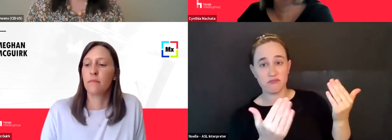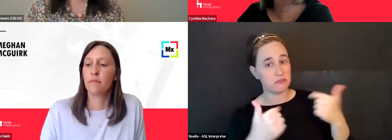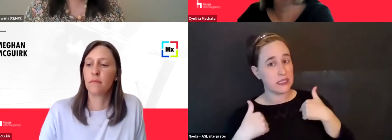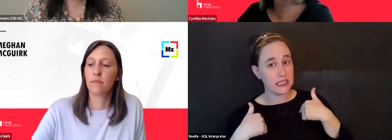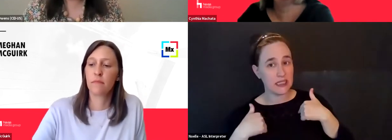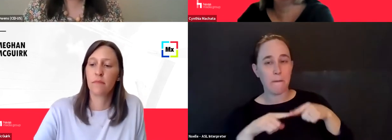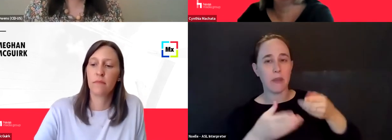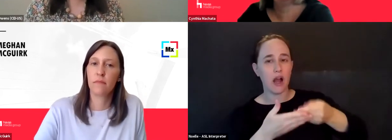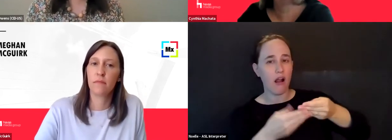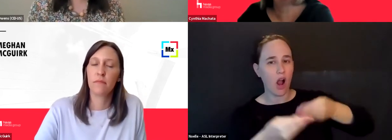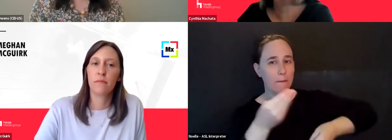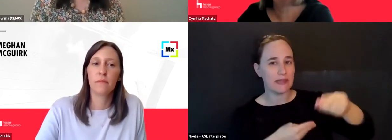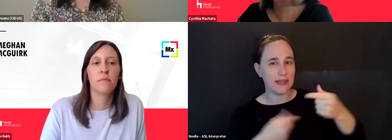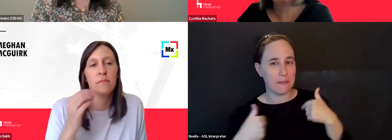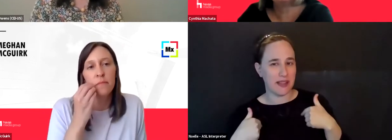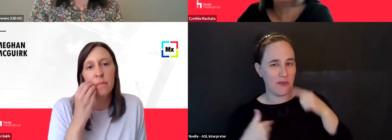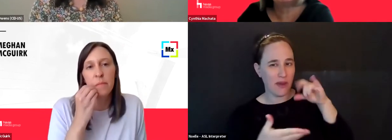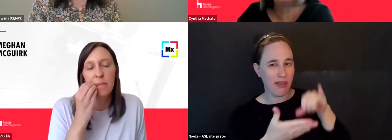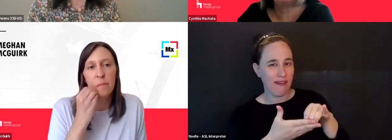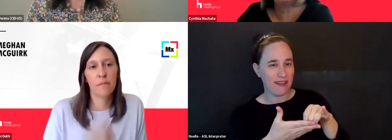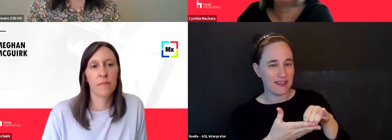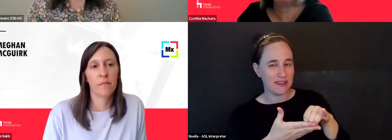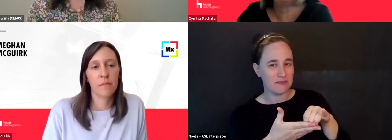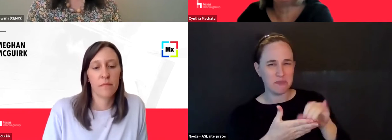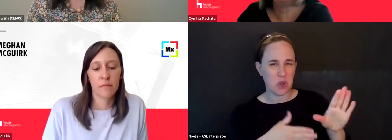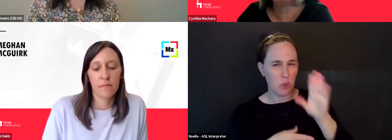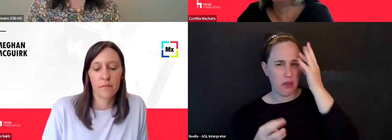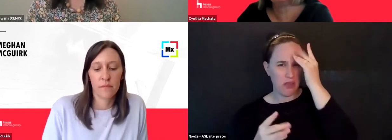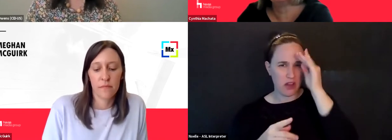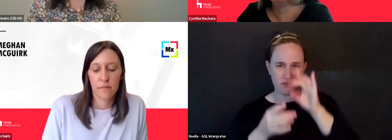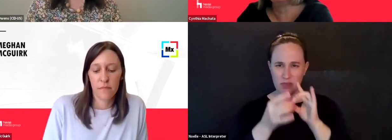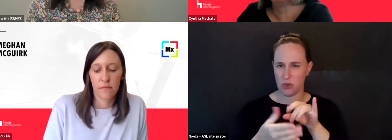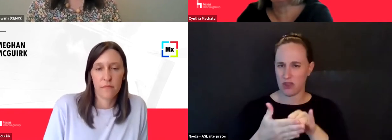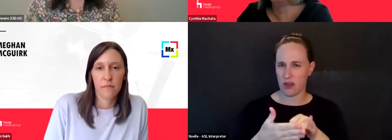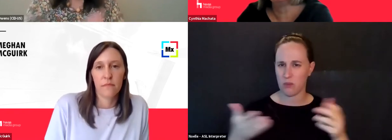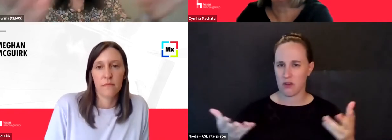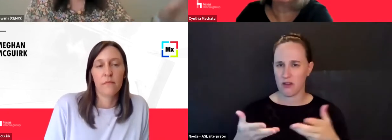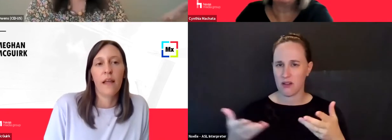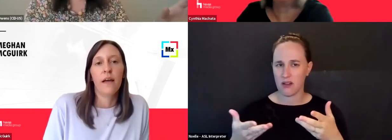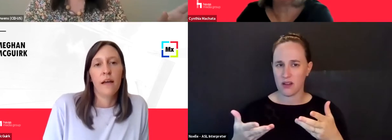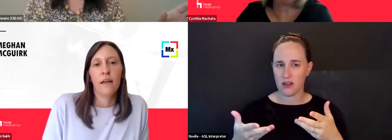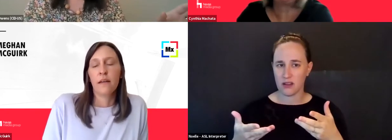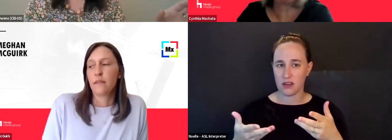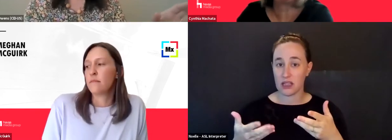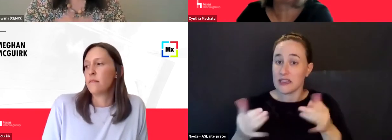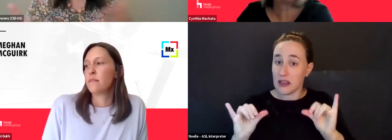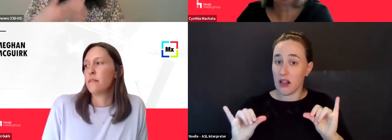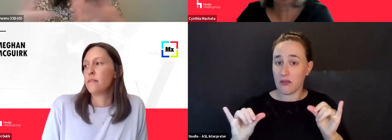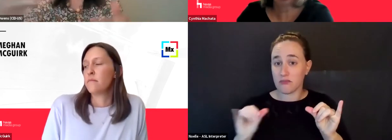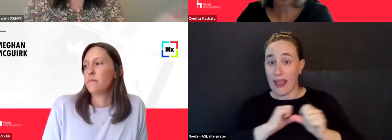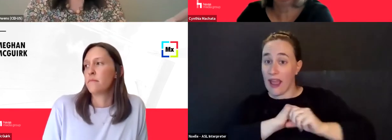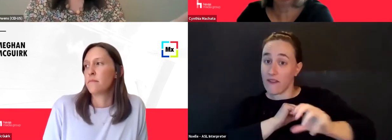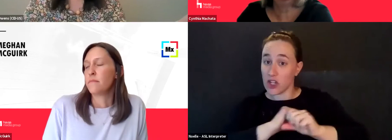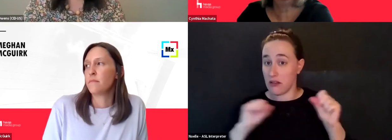compensate me for that exchange. What are your thoughts about that? And you can still do advertising, right? Cause